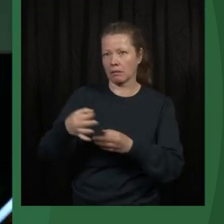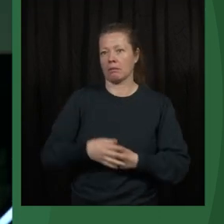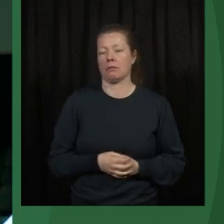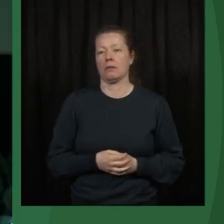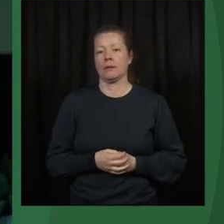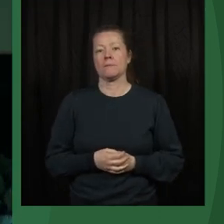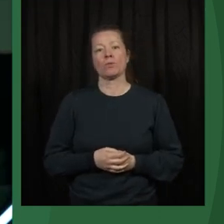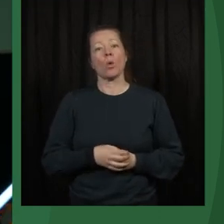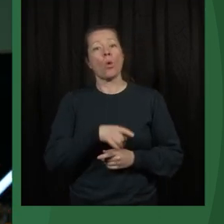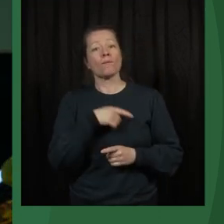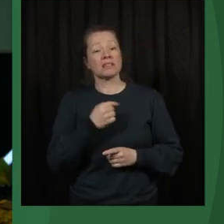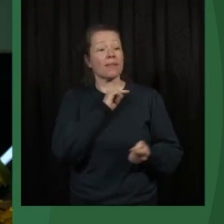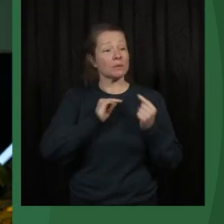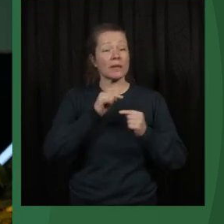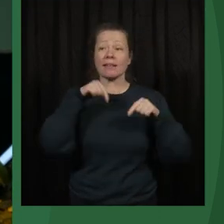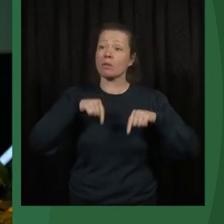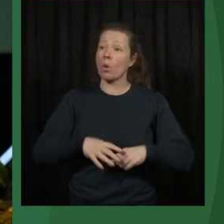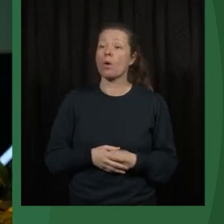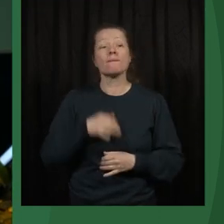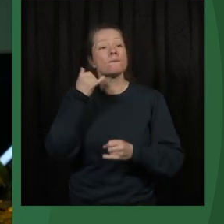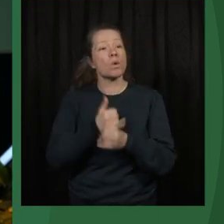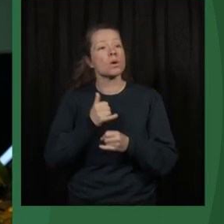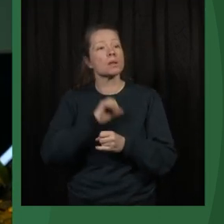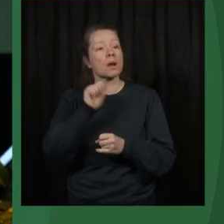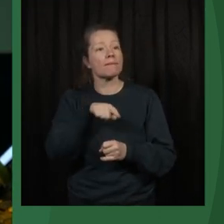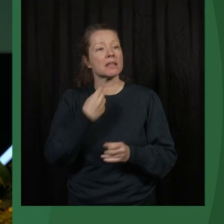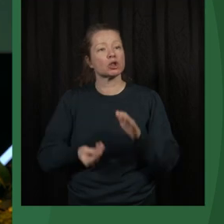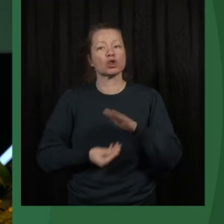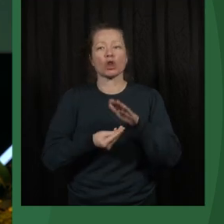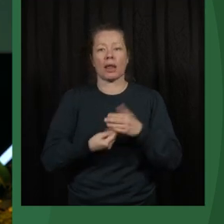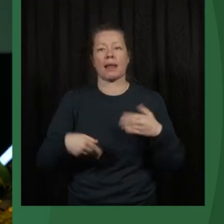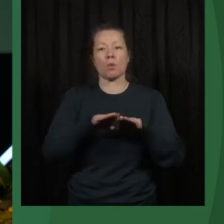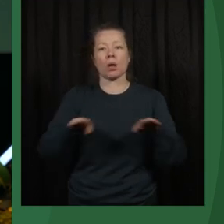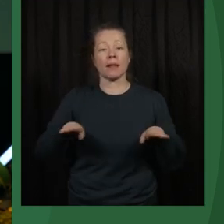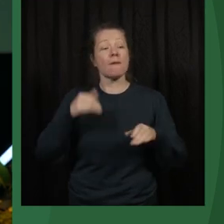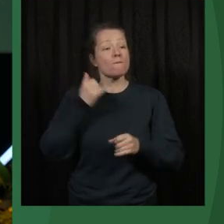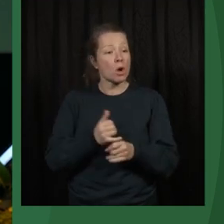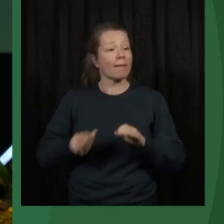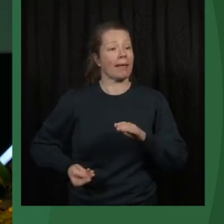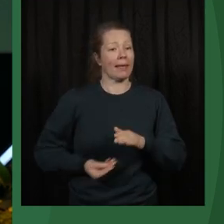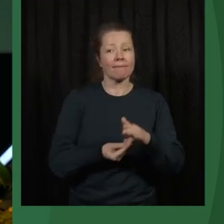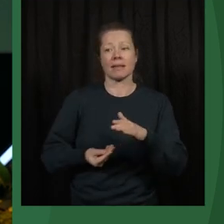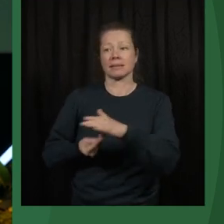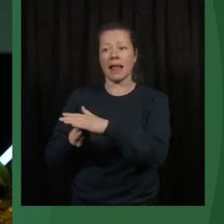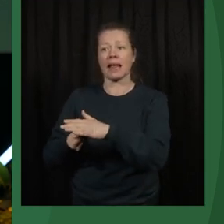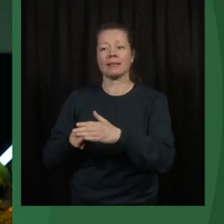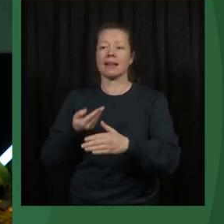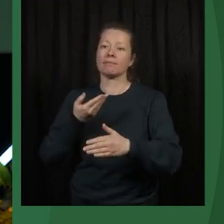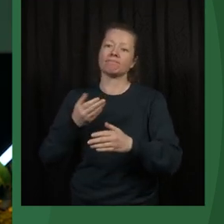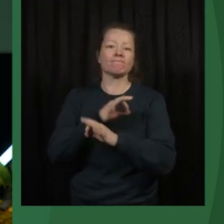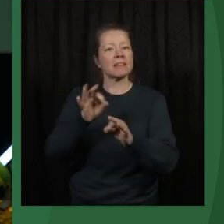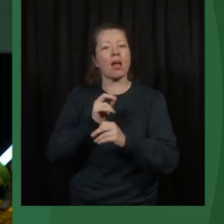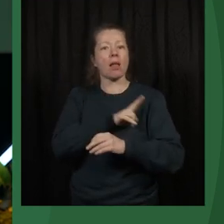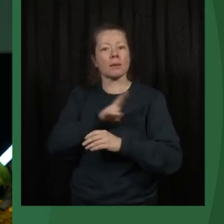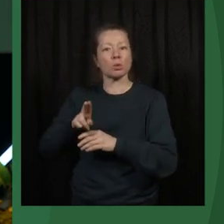And that's what we're going to discuss now. How do we support democracy? How can we invest in these good attributes that we've